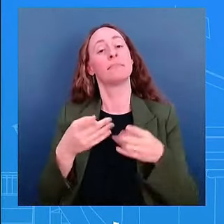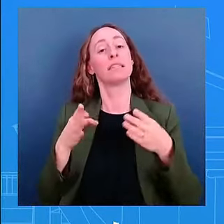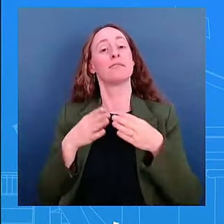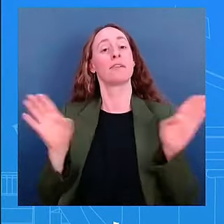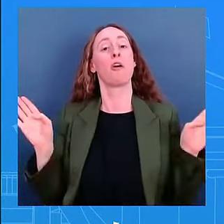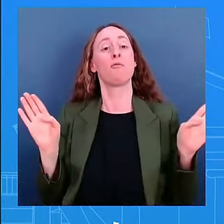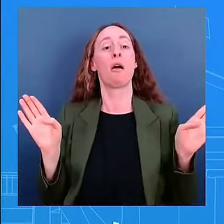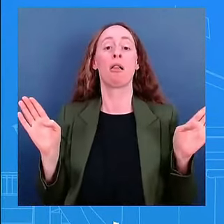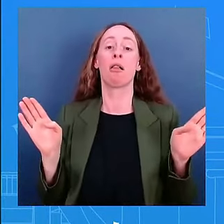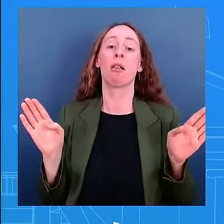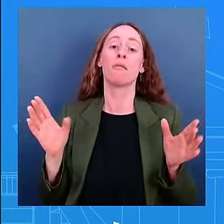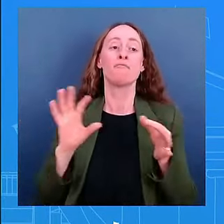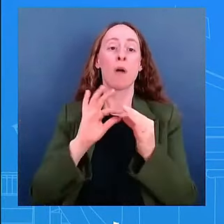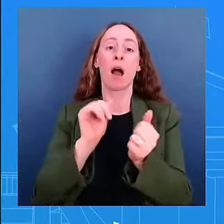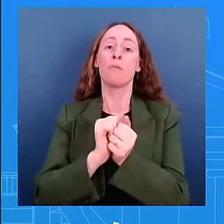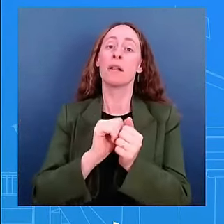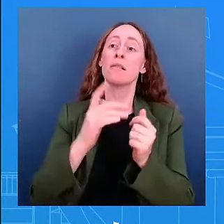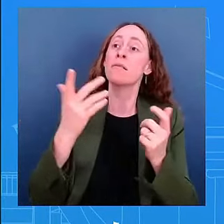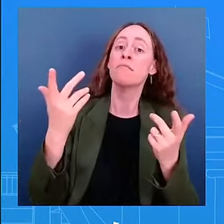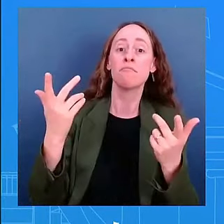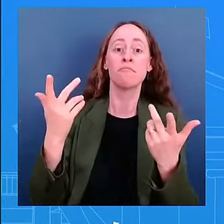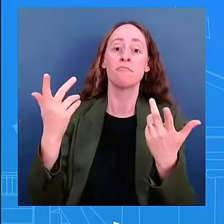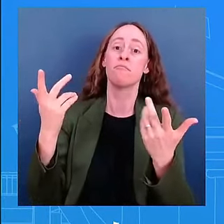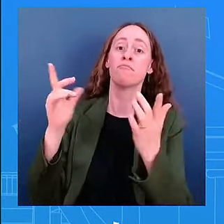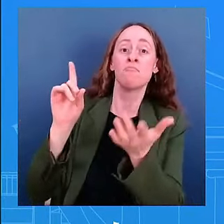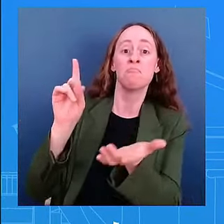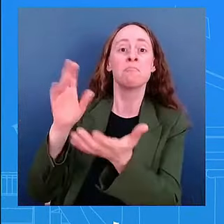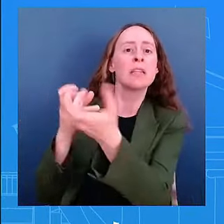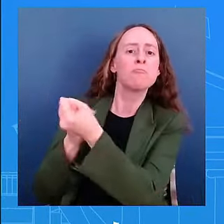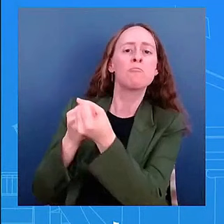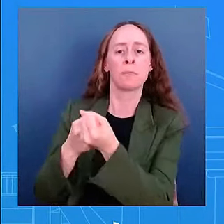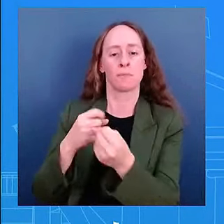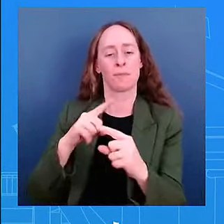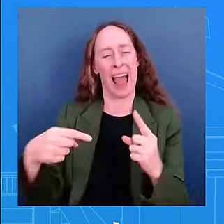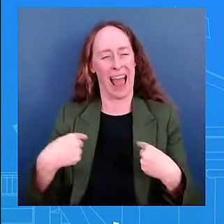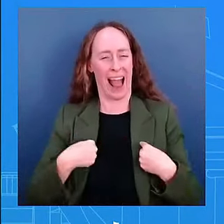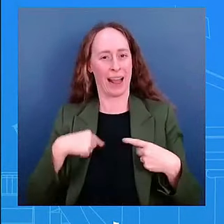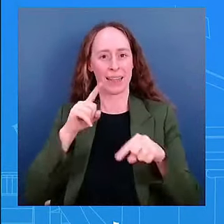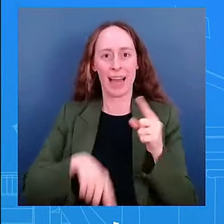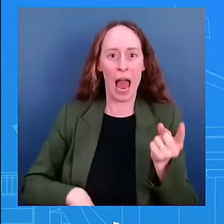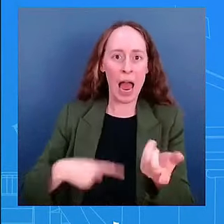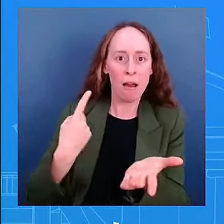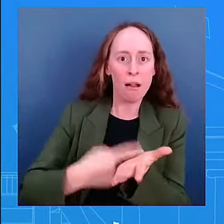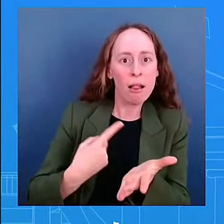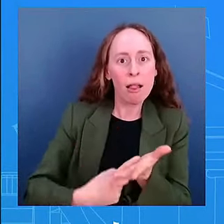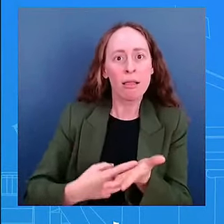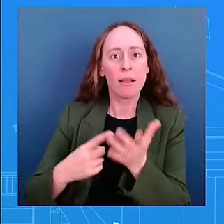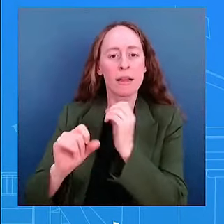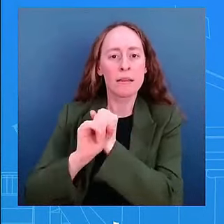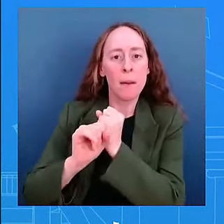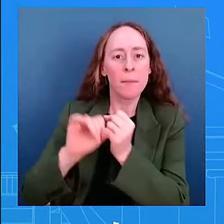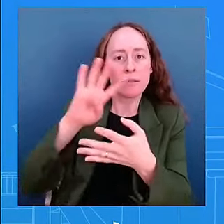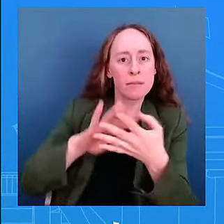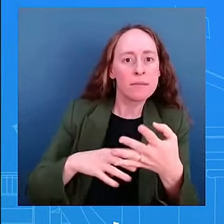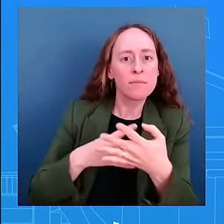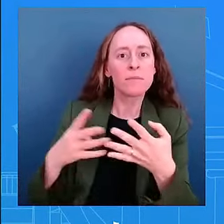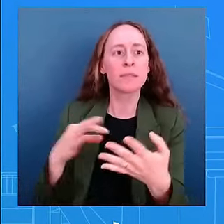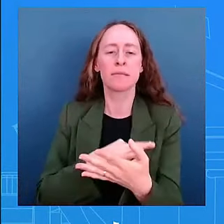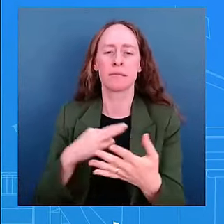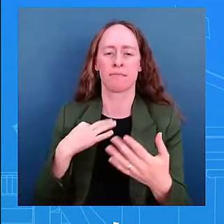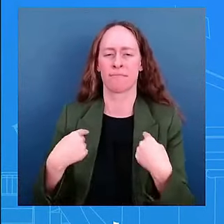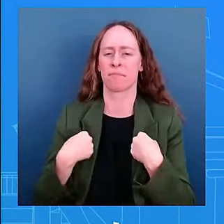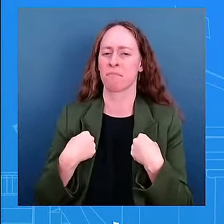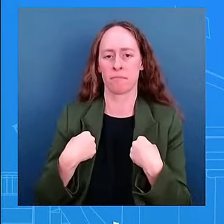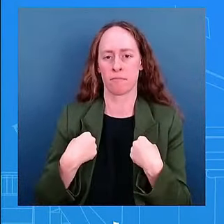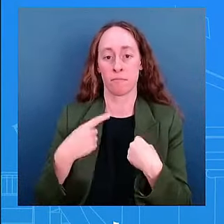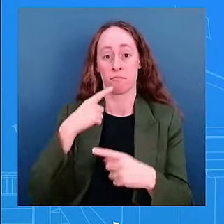not going to speak to the president's campaigning schedule that is something for the campaign to speak to but they are partners in this administration uh the president the